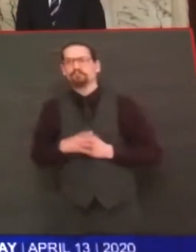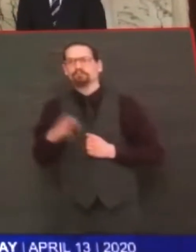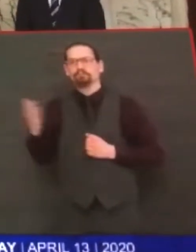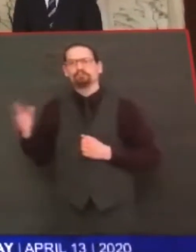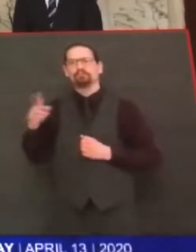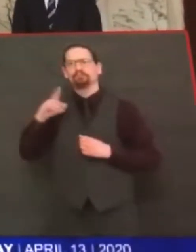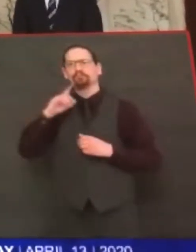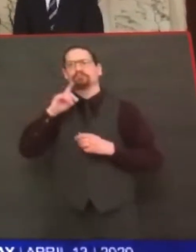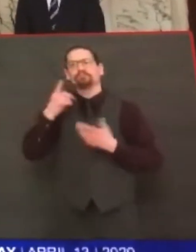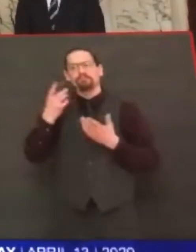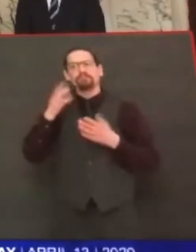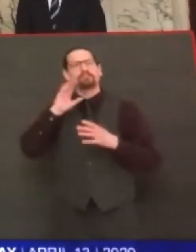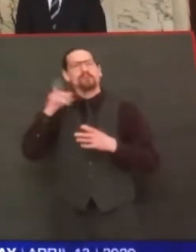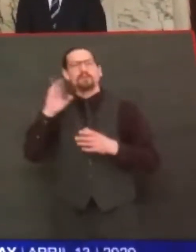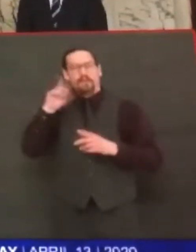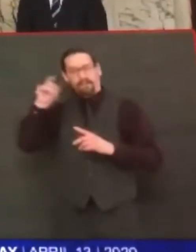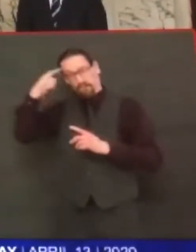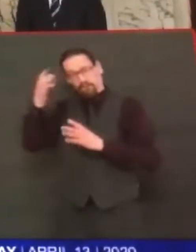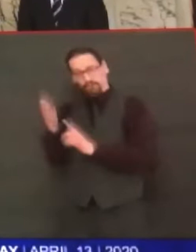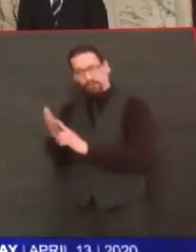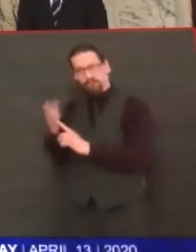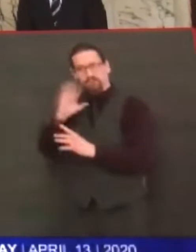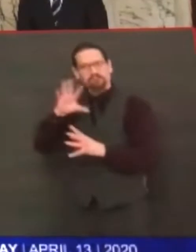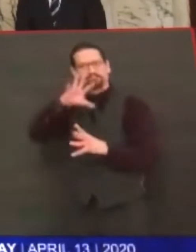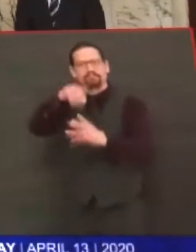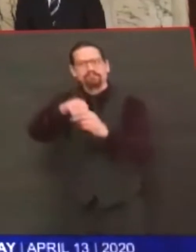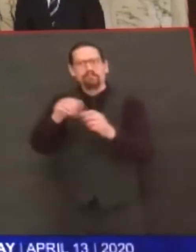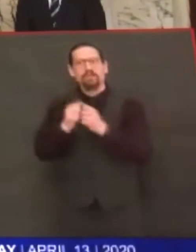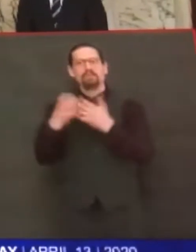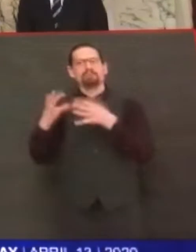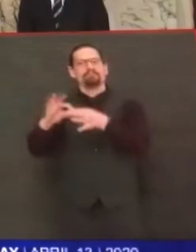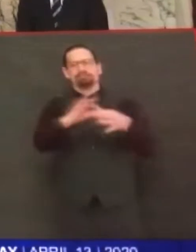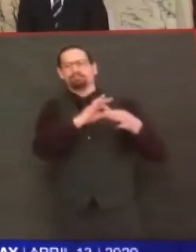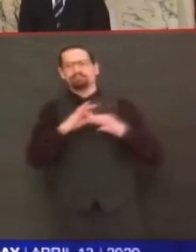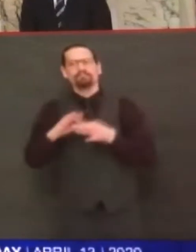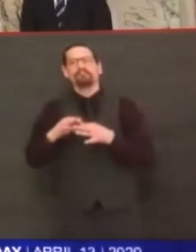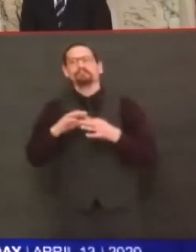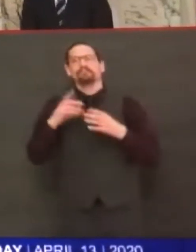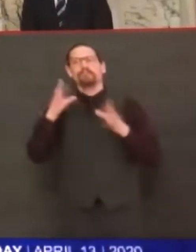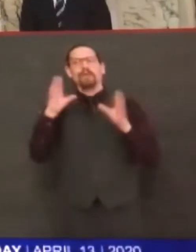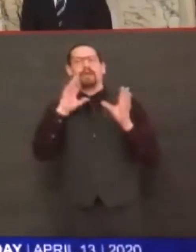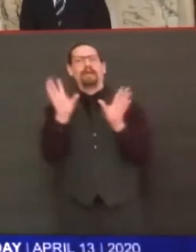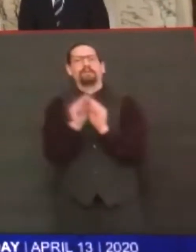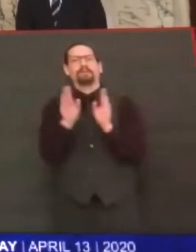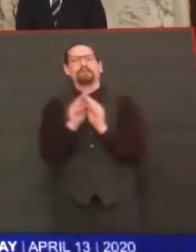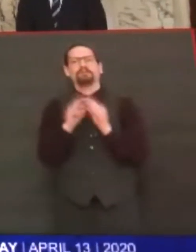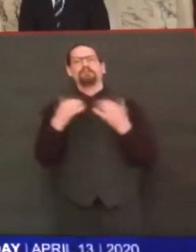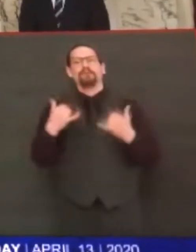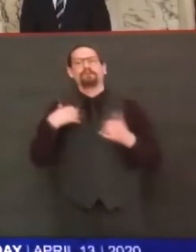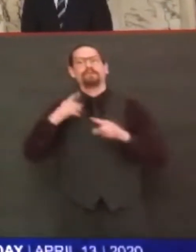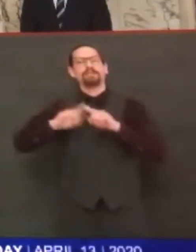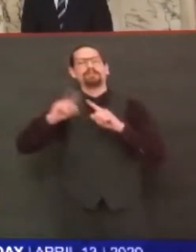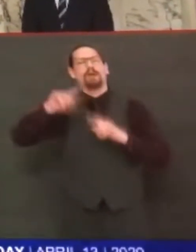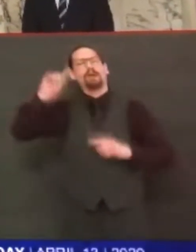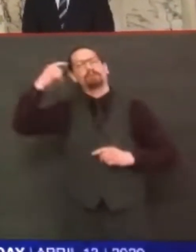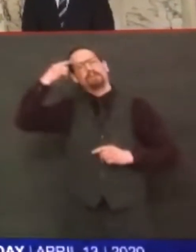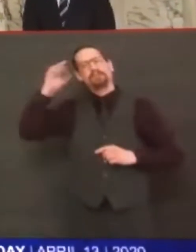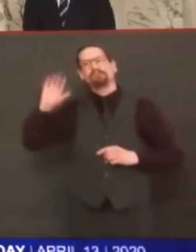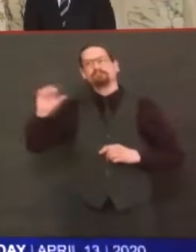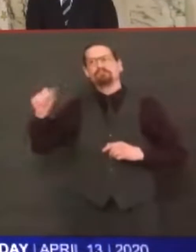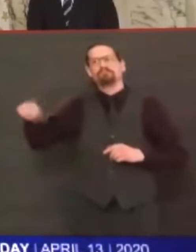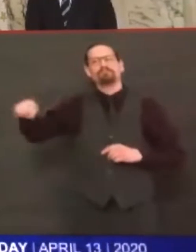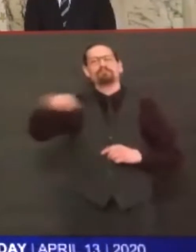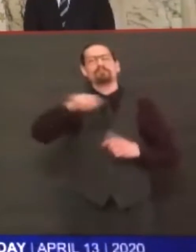conference later today with governors from New York, New Jersey, Connecticut, Pennsylvania, and Delaware regarding a coordinated response for a